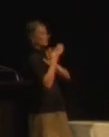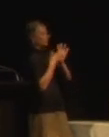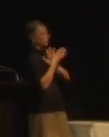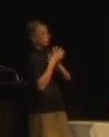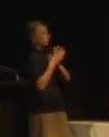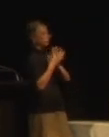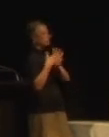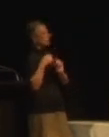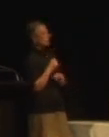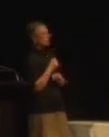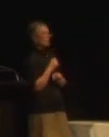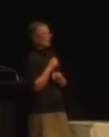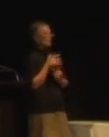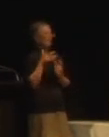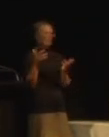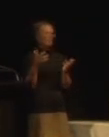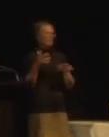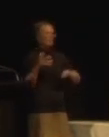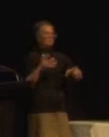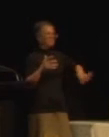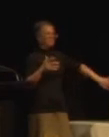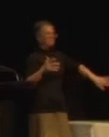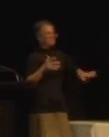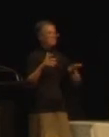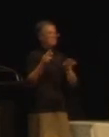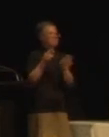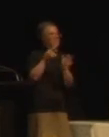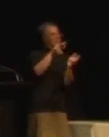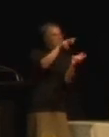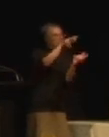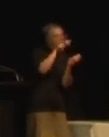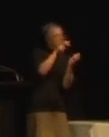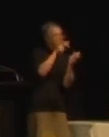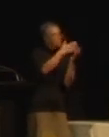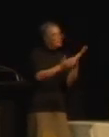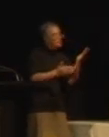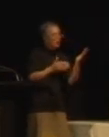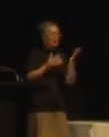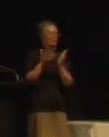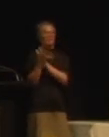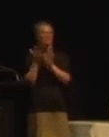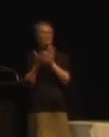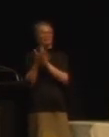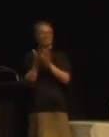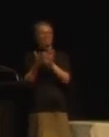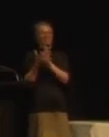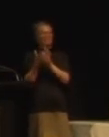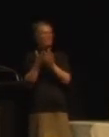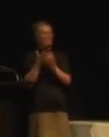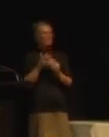and uploaded onto the website in time for NZSL Week. We knew that it wasn't perfect